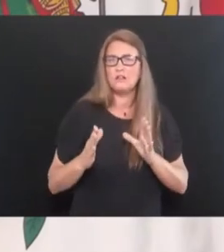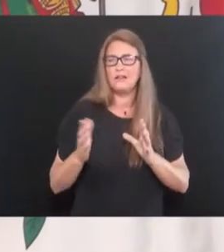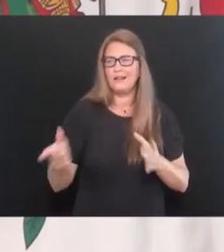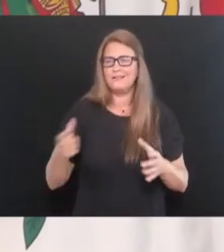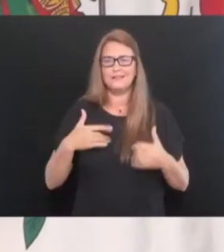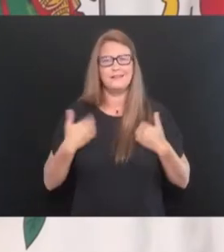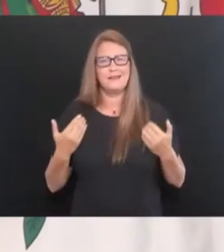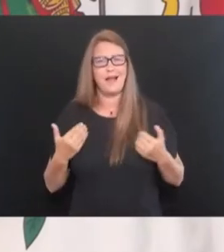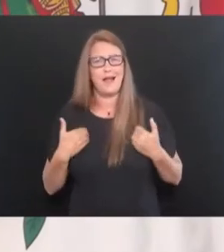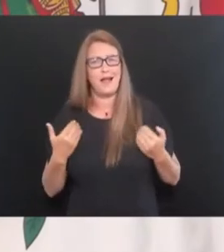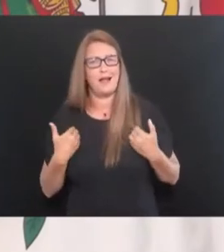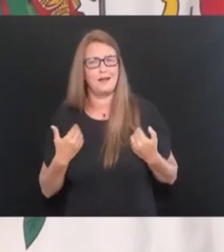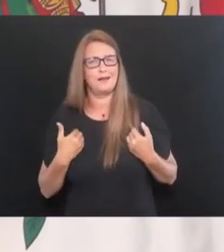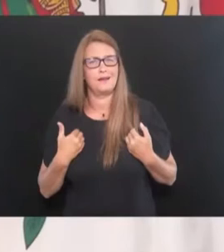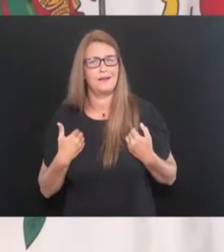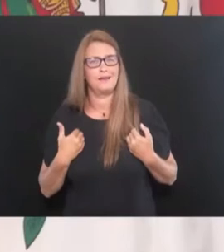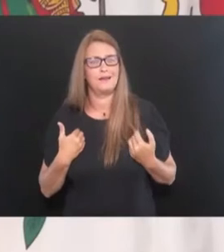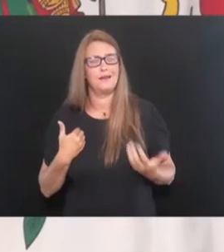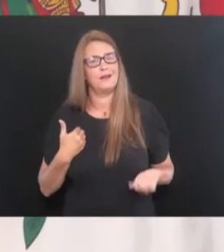years, uh,